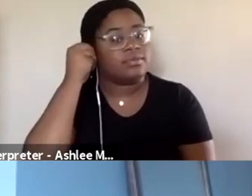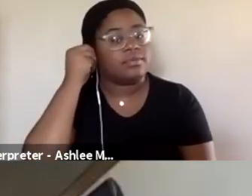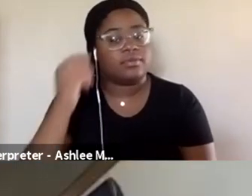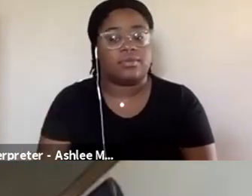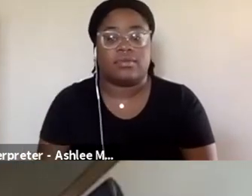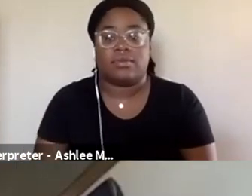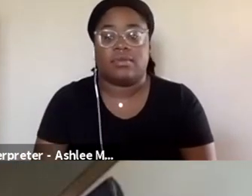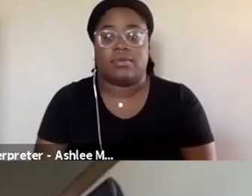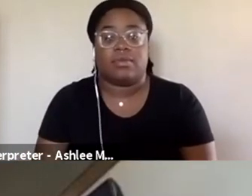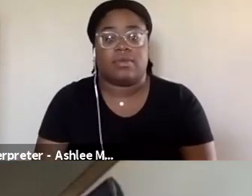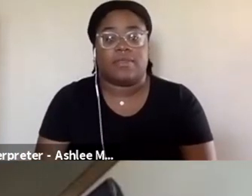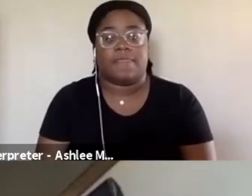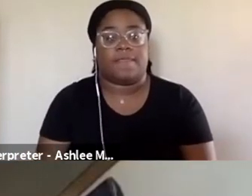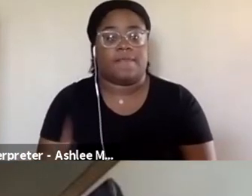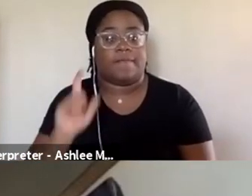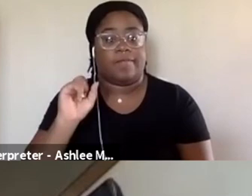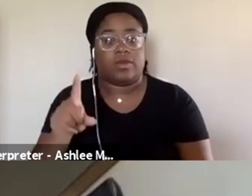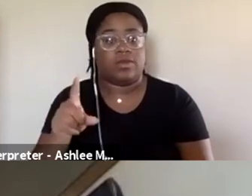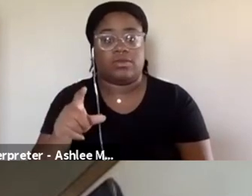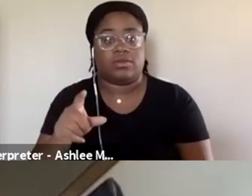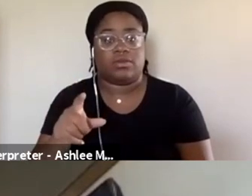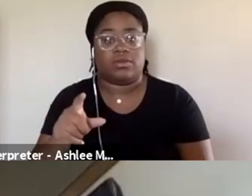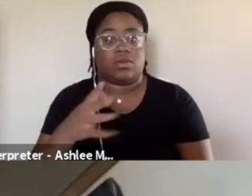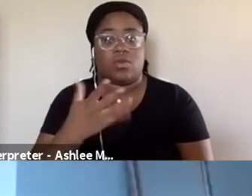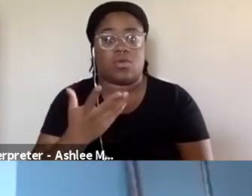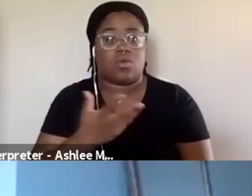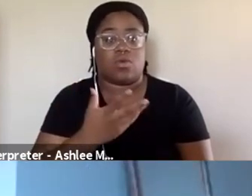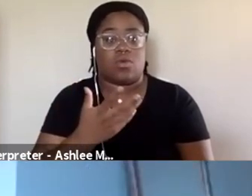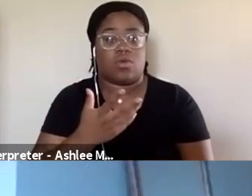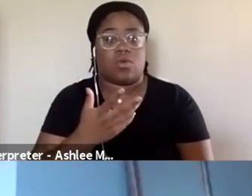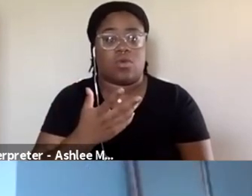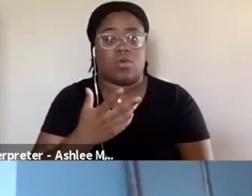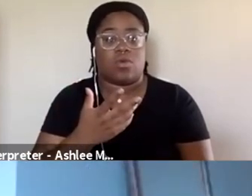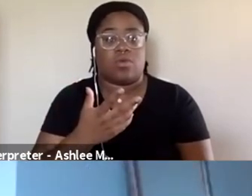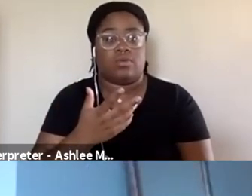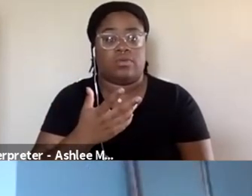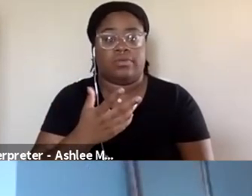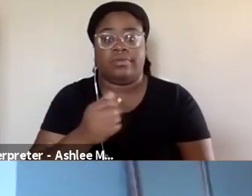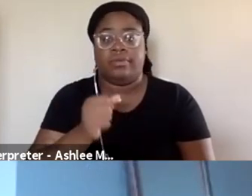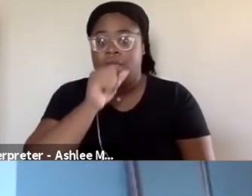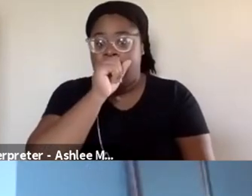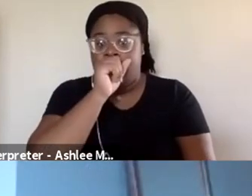Other questions. Should we answer it too? I can. Get in I'm to go to another one. Anita.